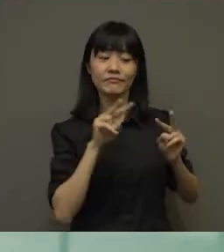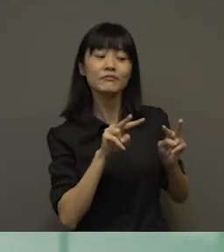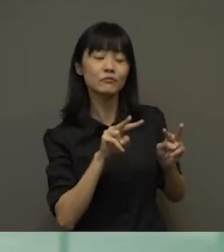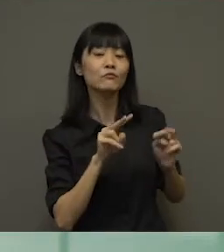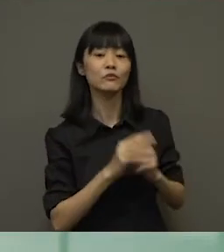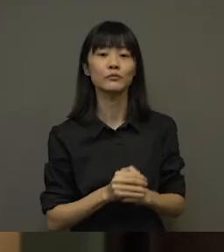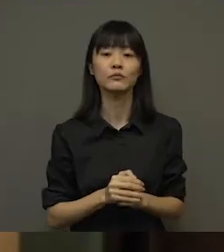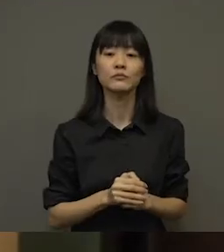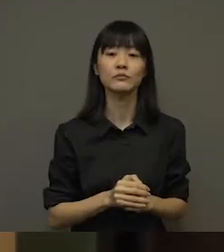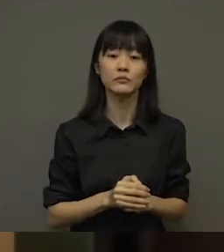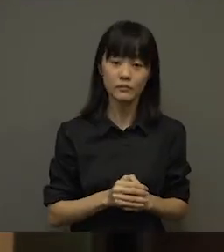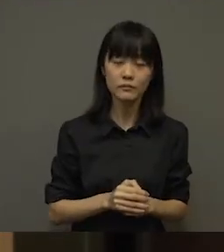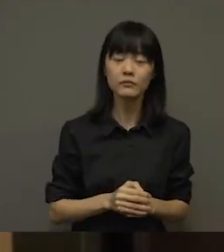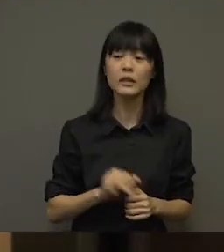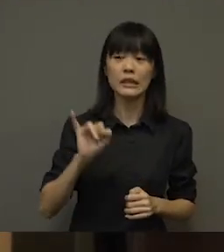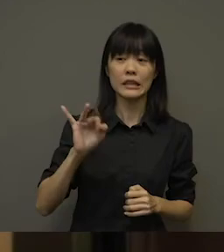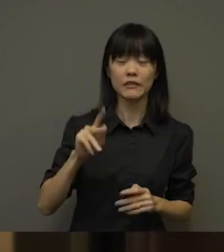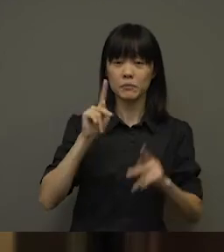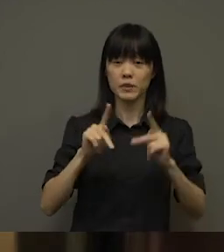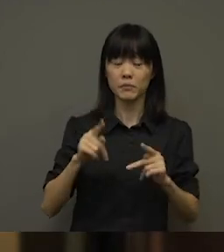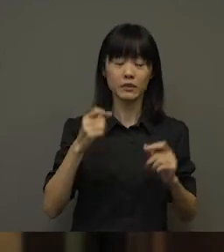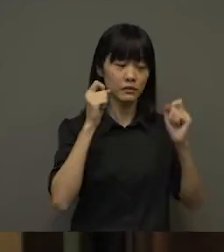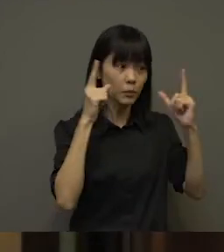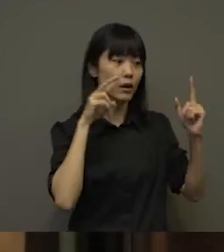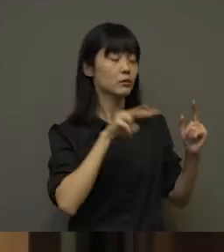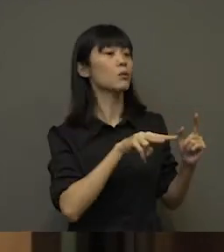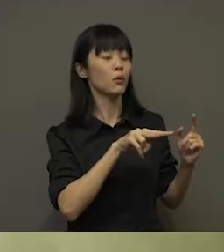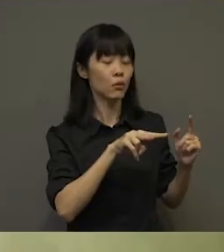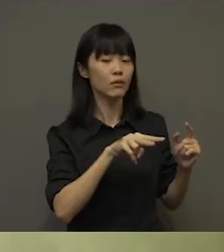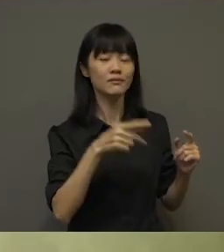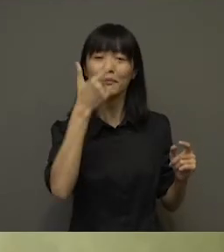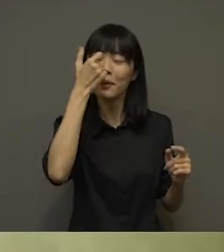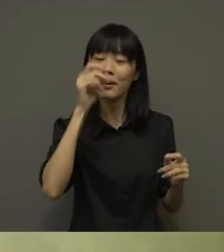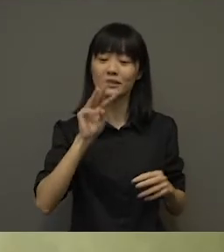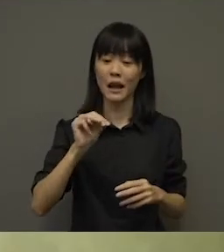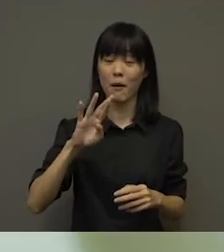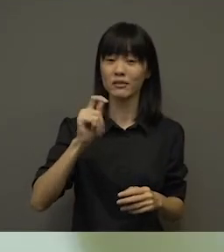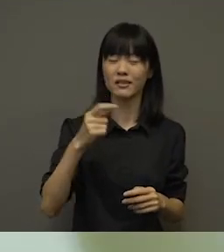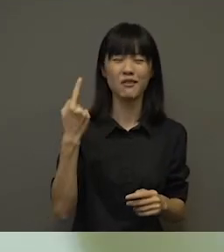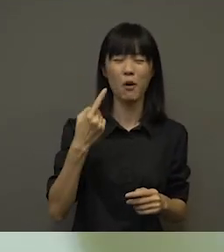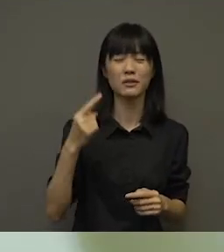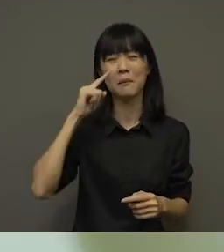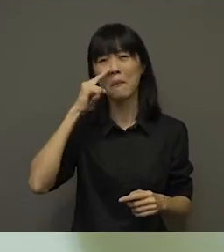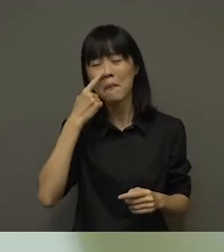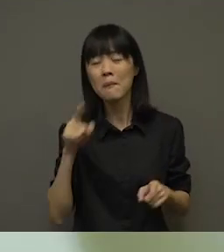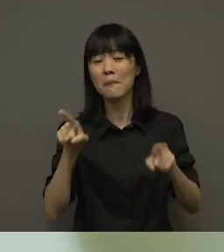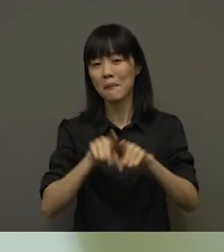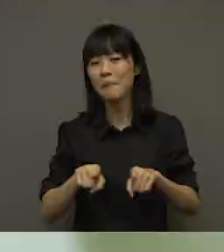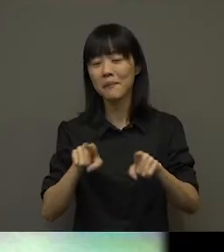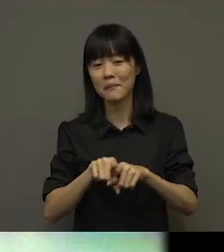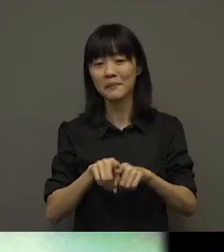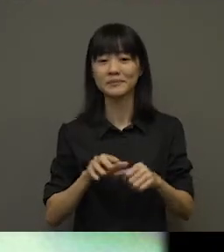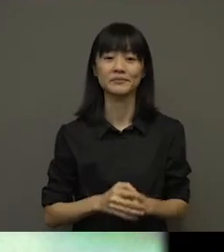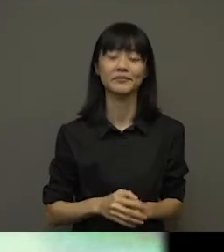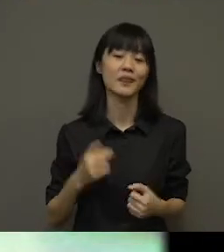the installation. It'll be heartwarming for people to be surprised by what they see because the train is such a normal and mundane mode of transport.